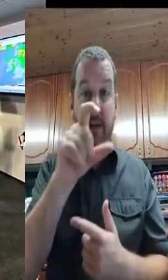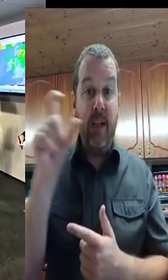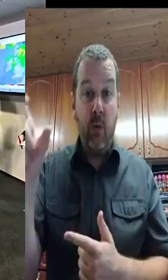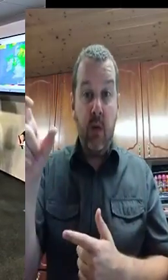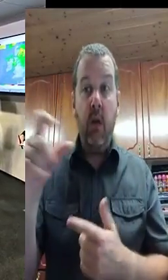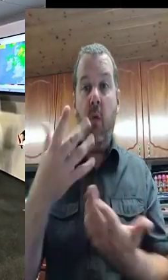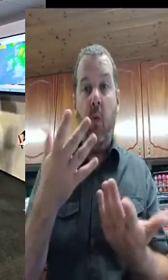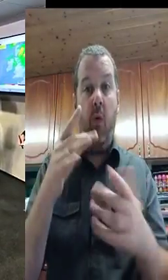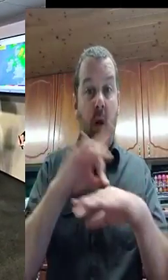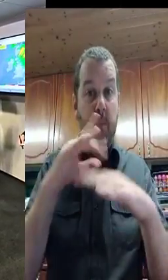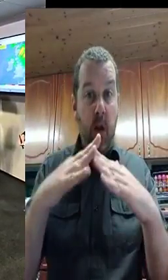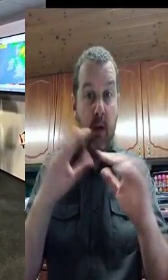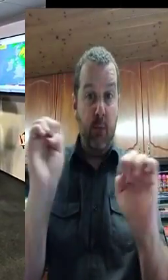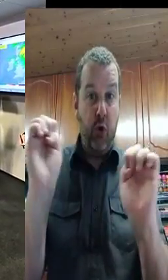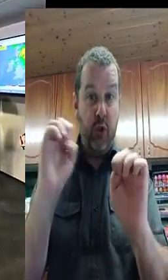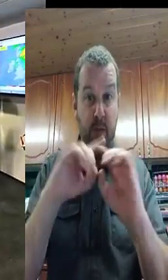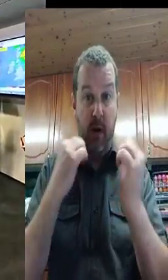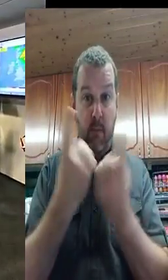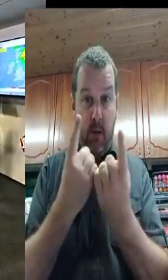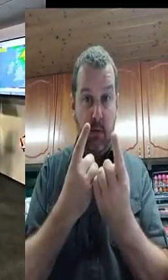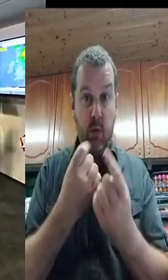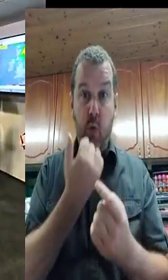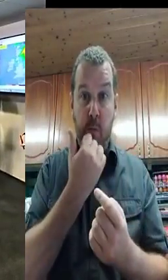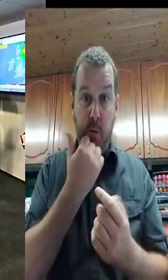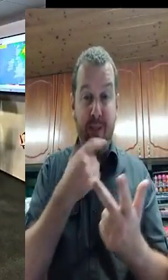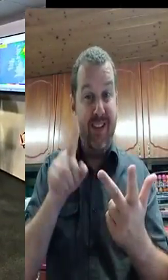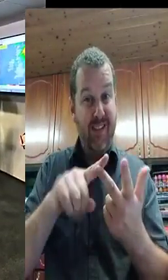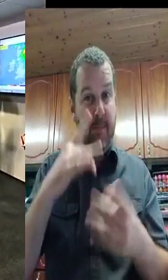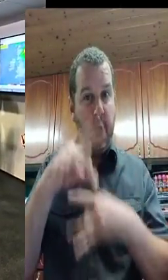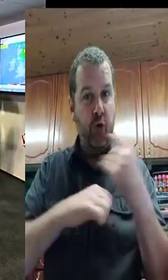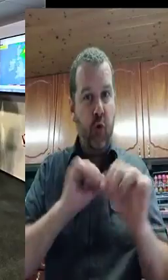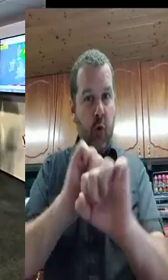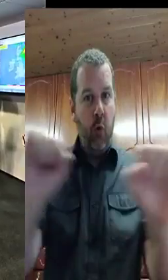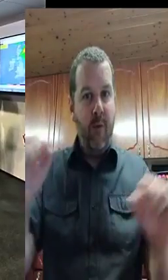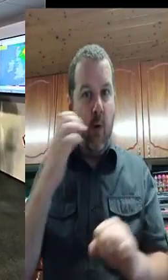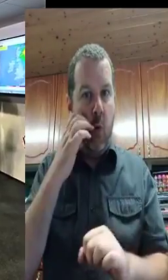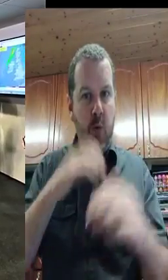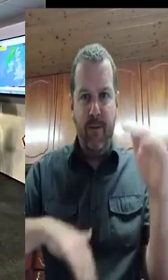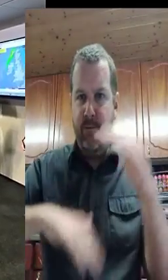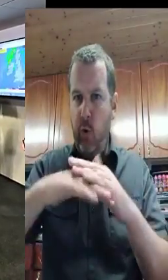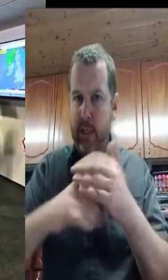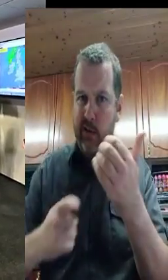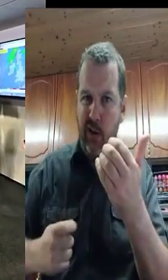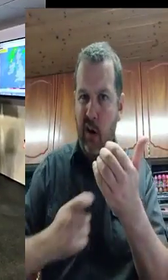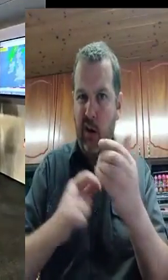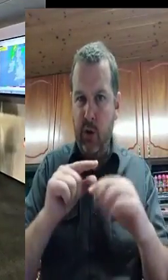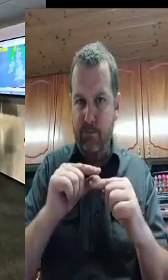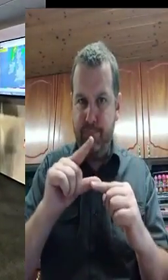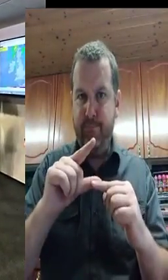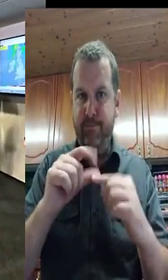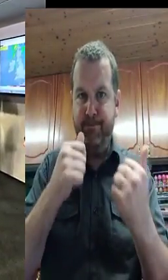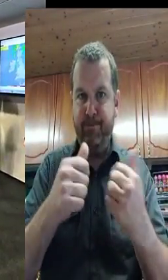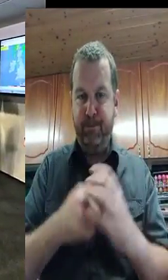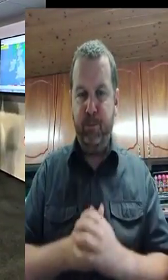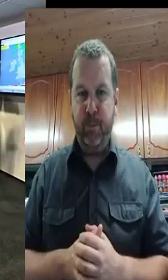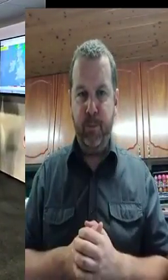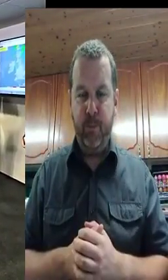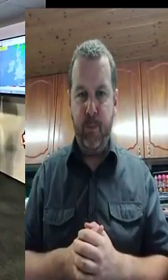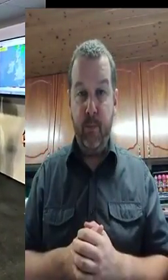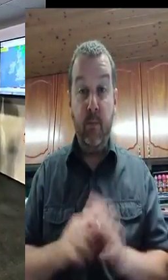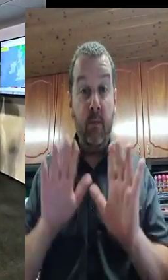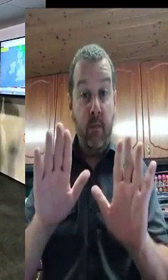1961. We do not want to be here on Tuesday with reports of deaths is our primary concern. So what we are saying to everybody,